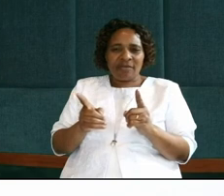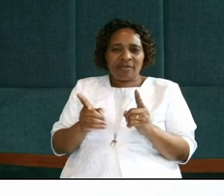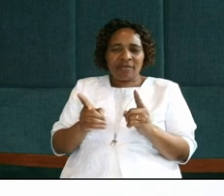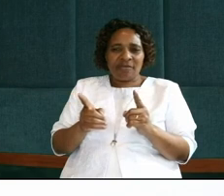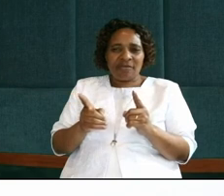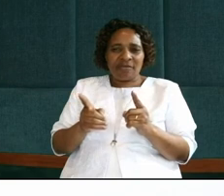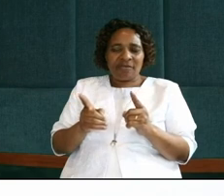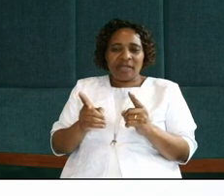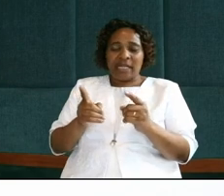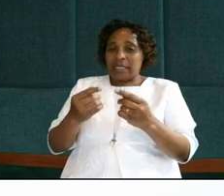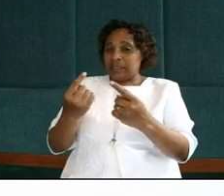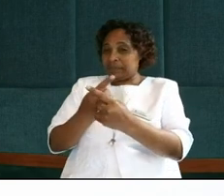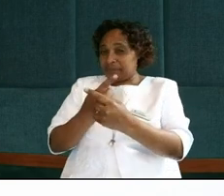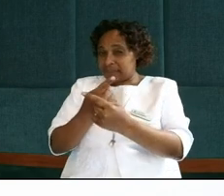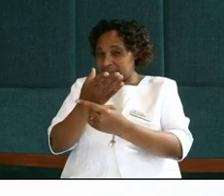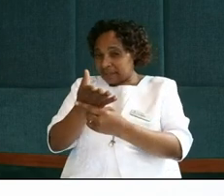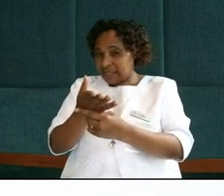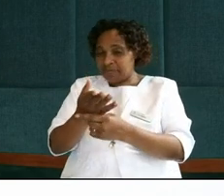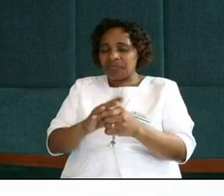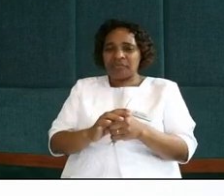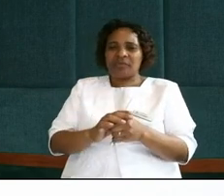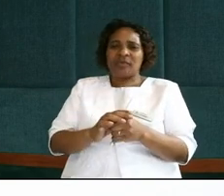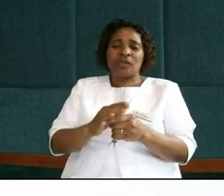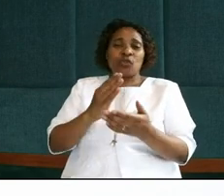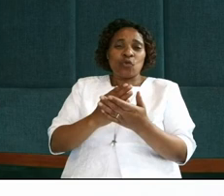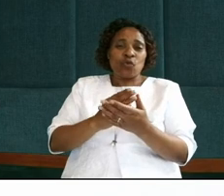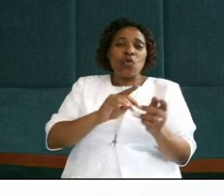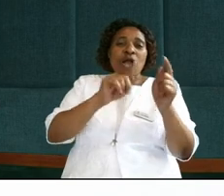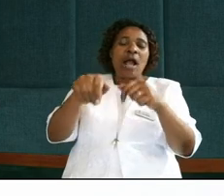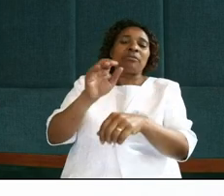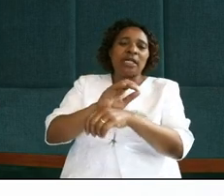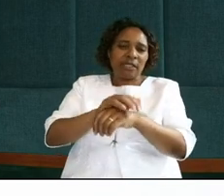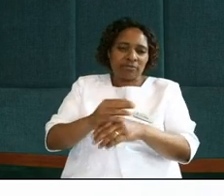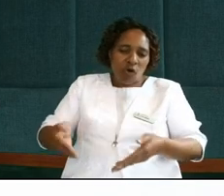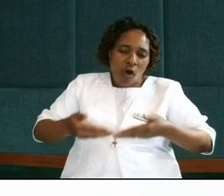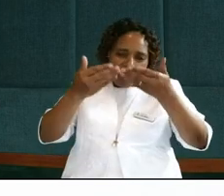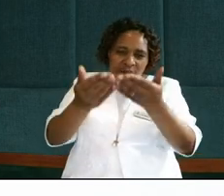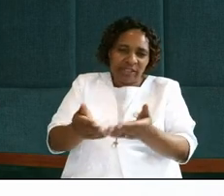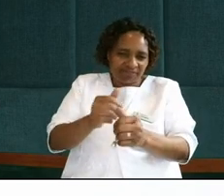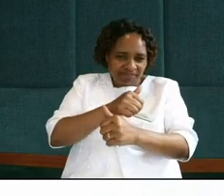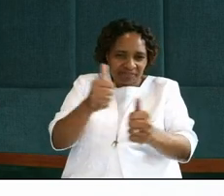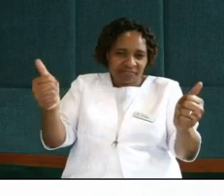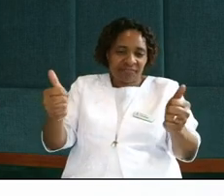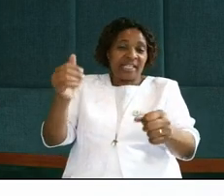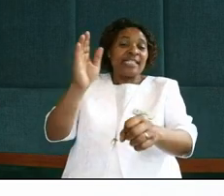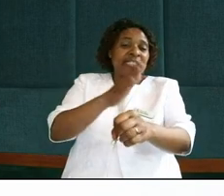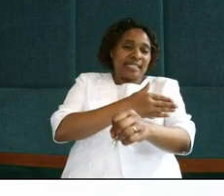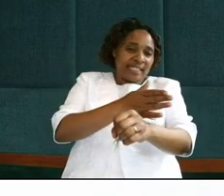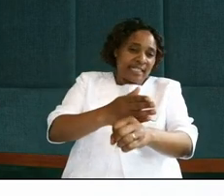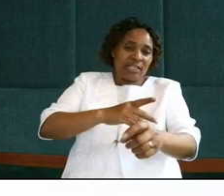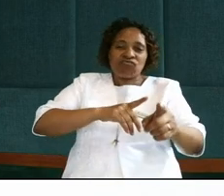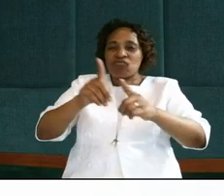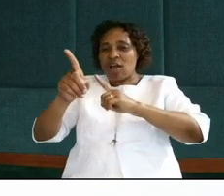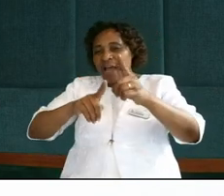can be very well-mannered. They can go to church. They can give generous offering. They can sing and go out for missions.